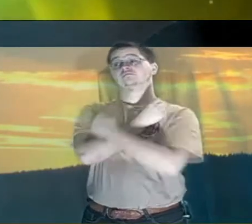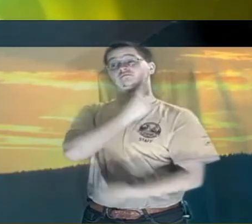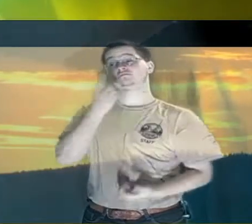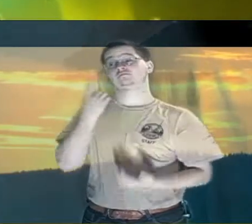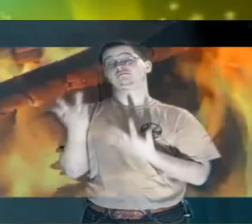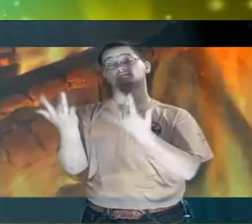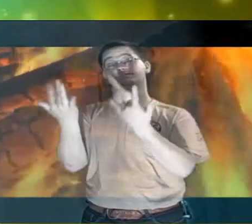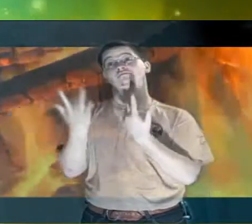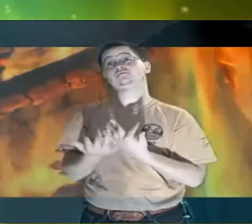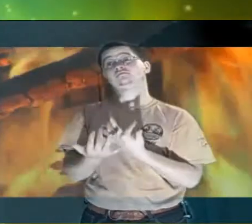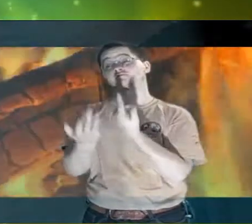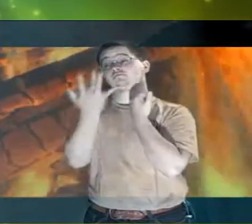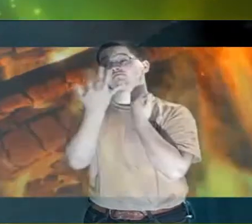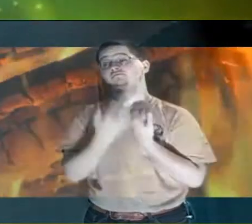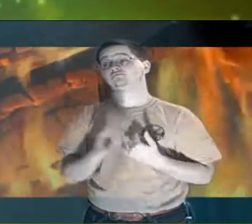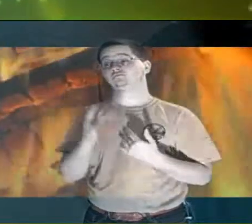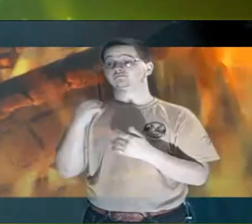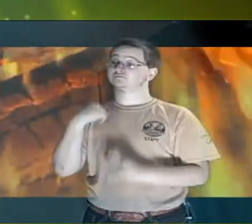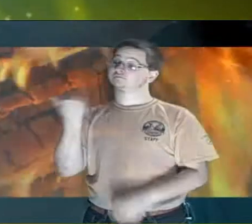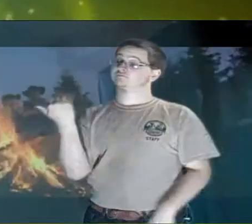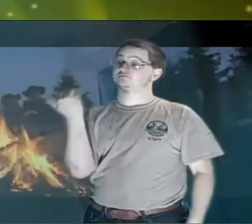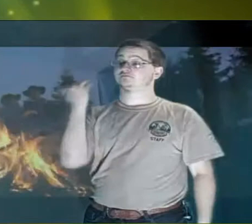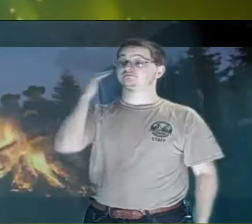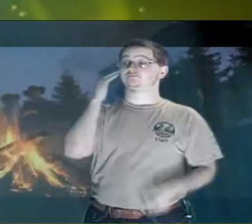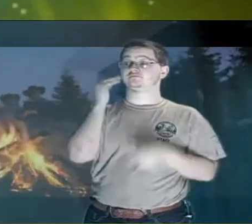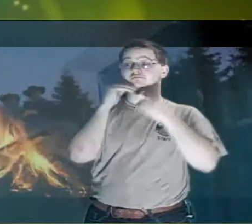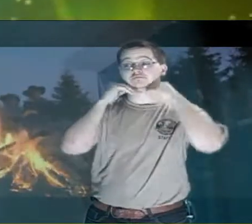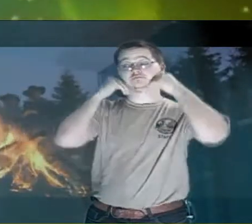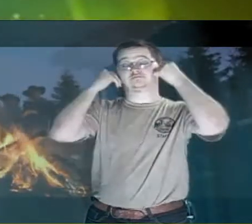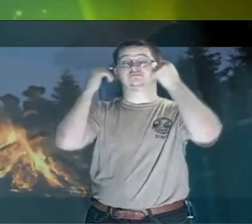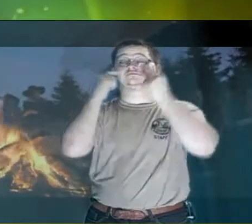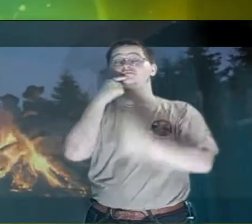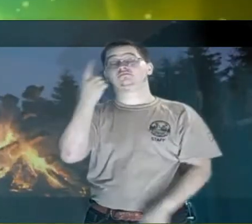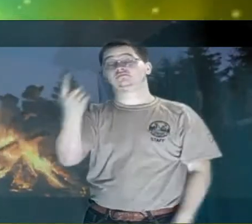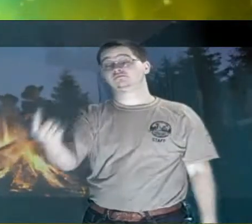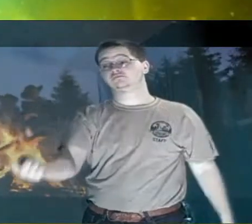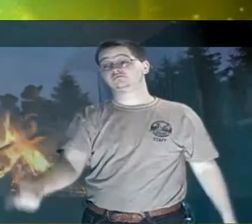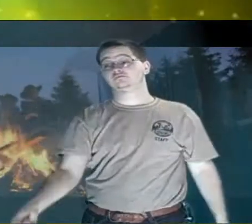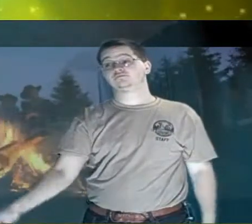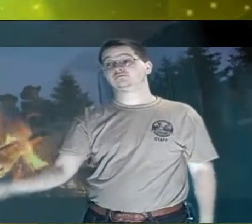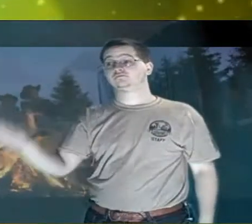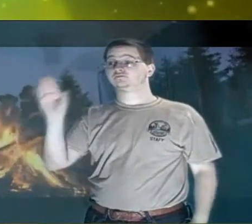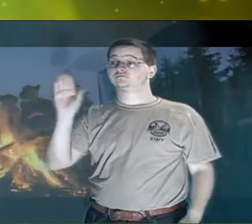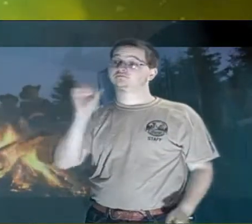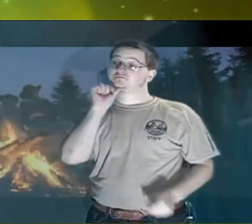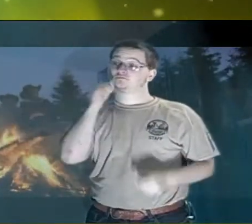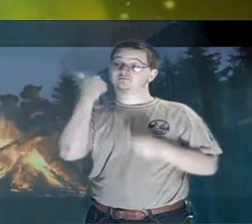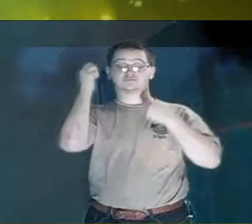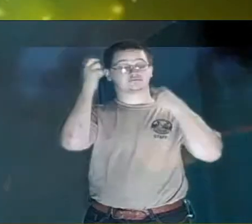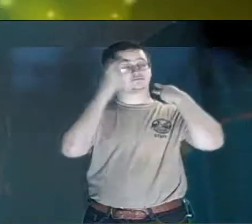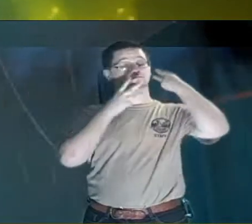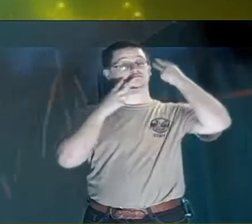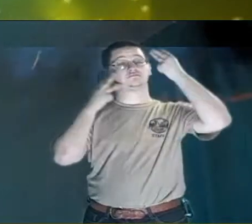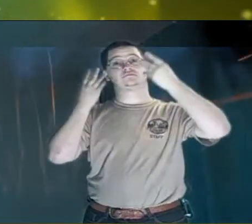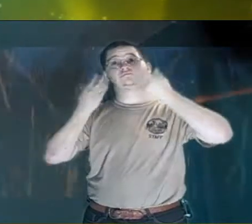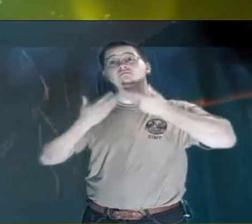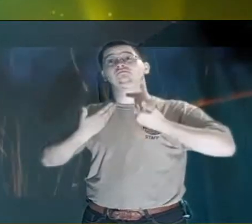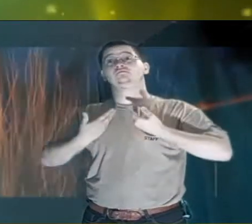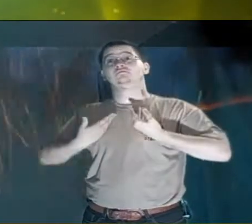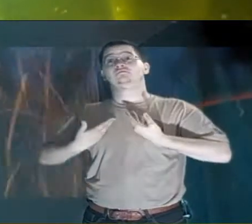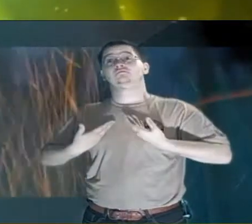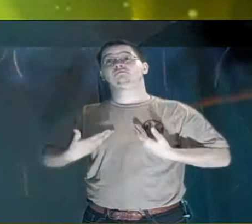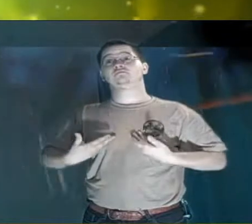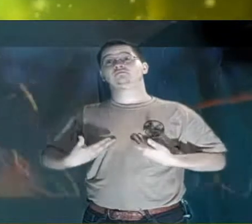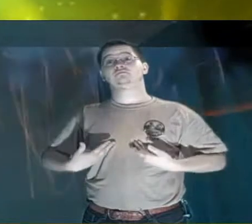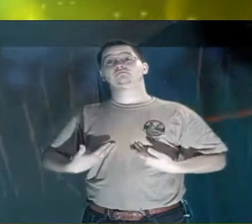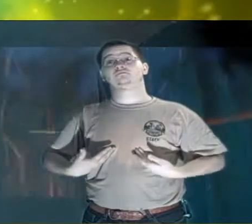And her loved one's waiting And I know she's smiling Saying, don't worry